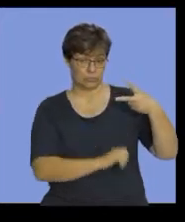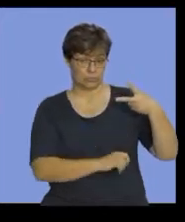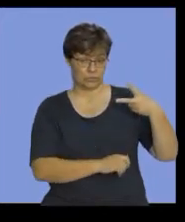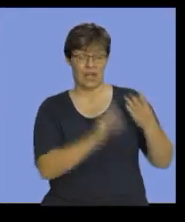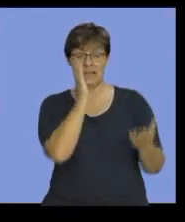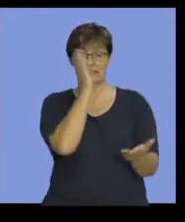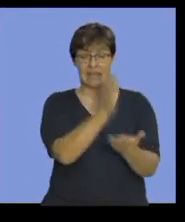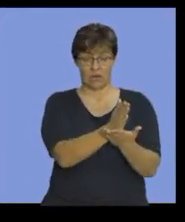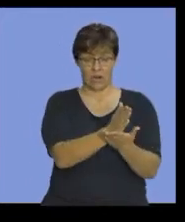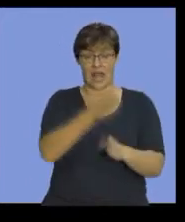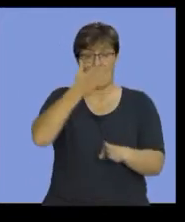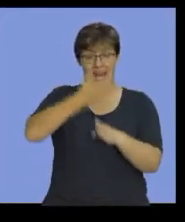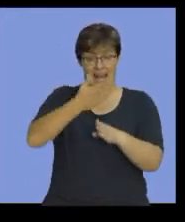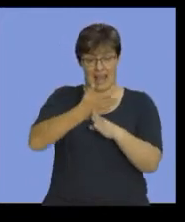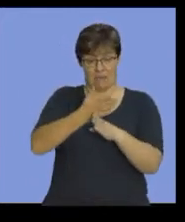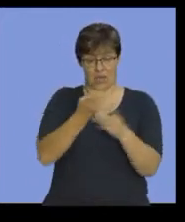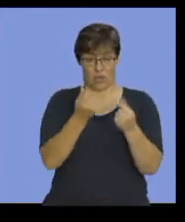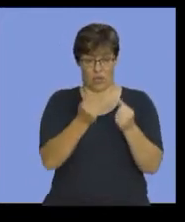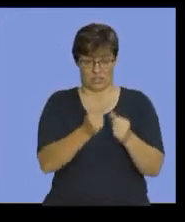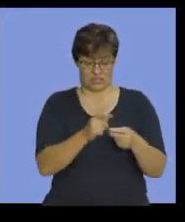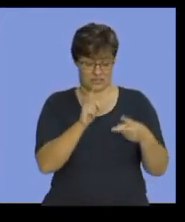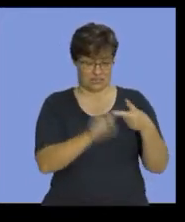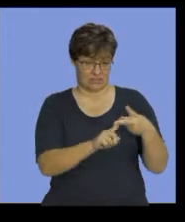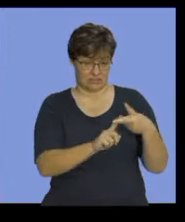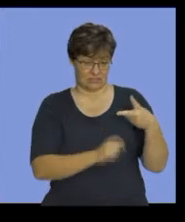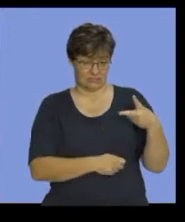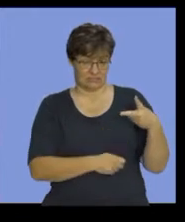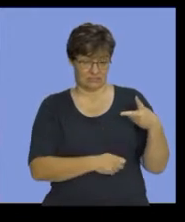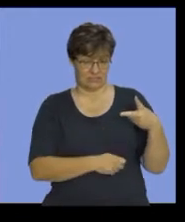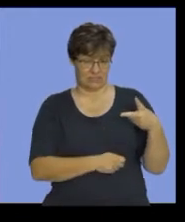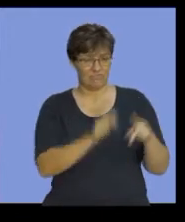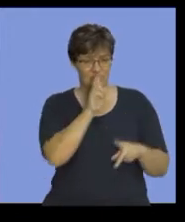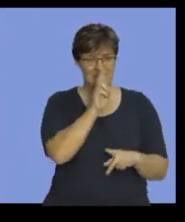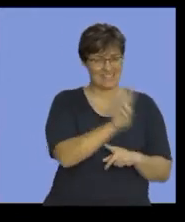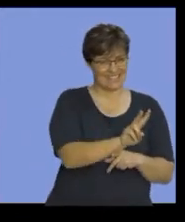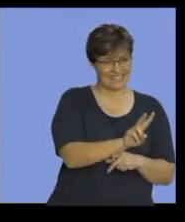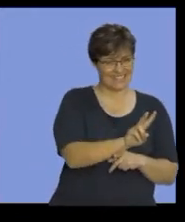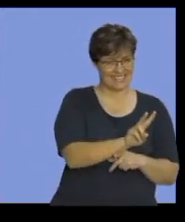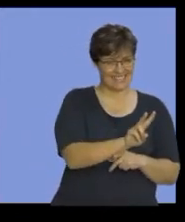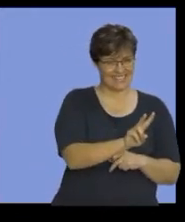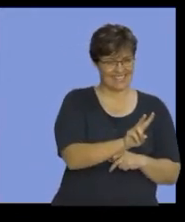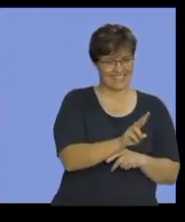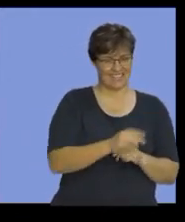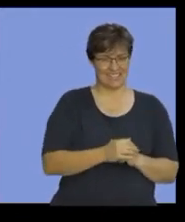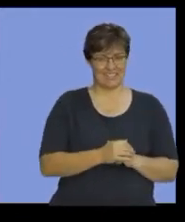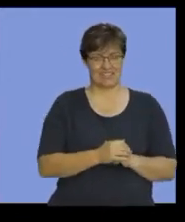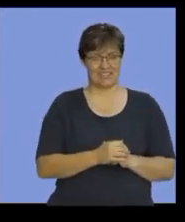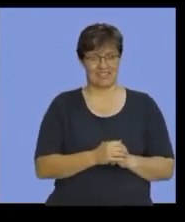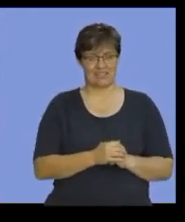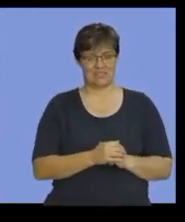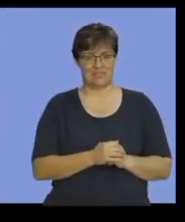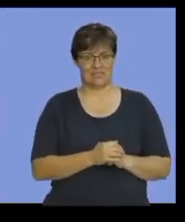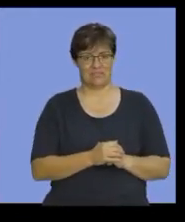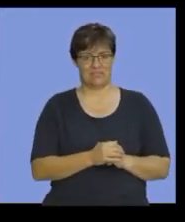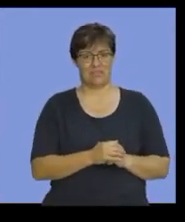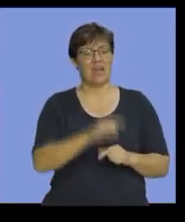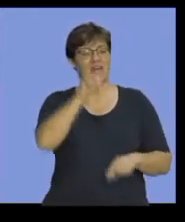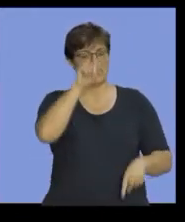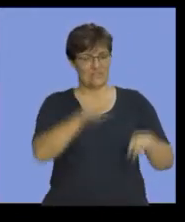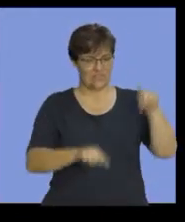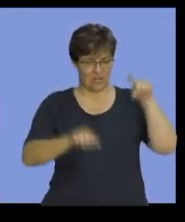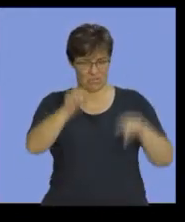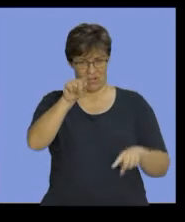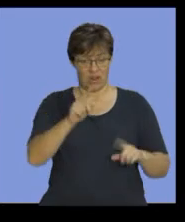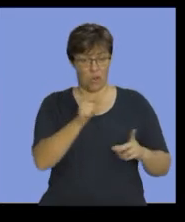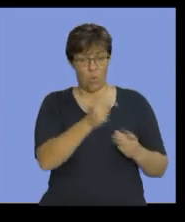direct labor cost. So, again, you can see it is a variable